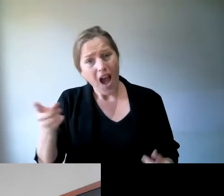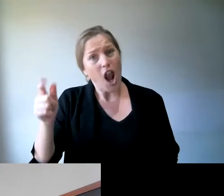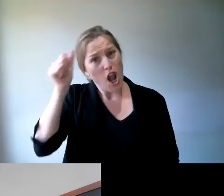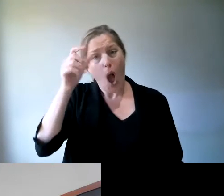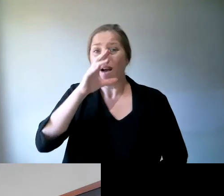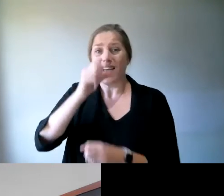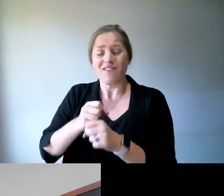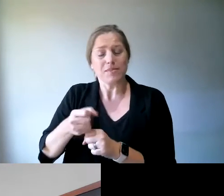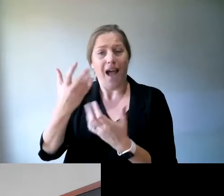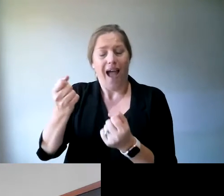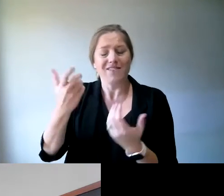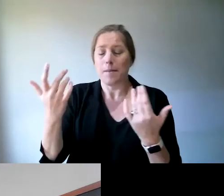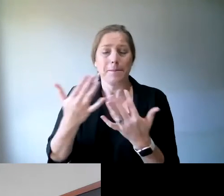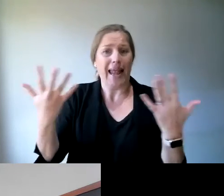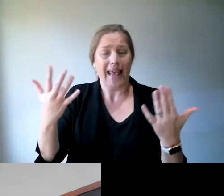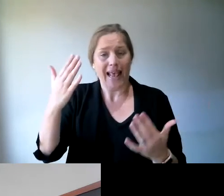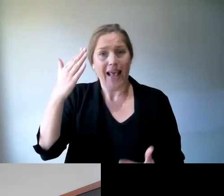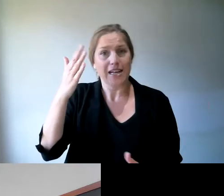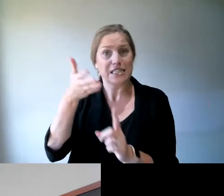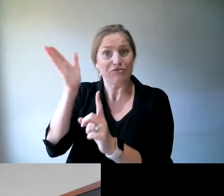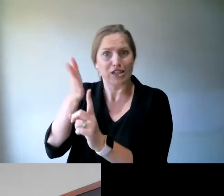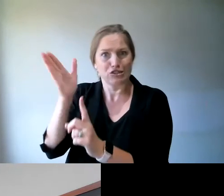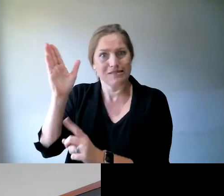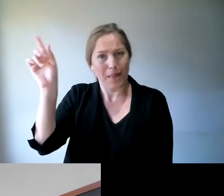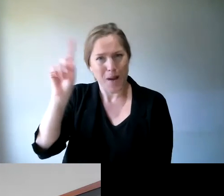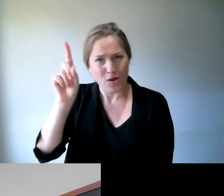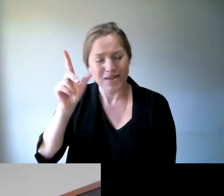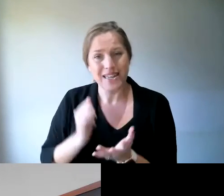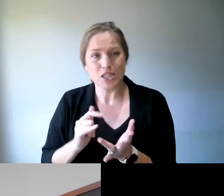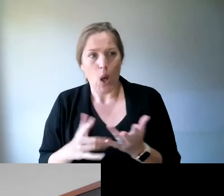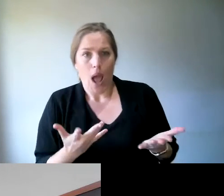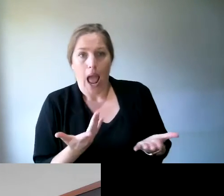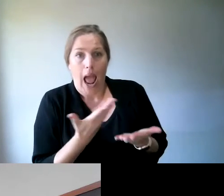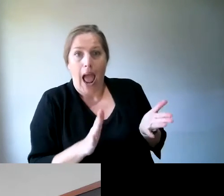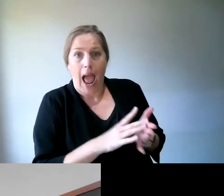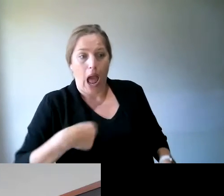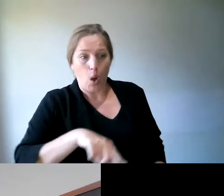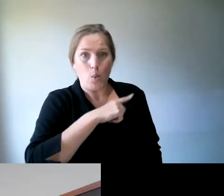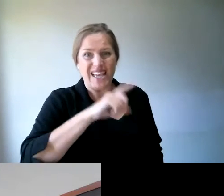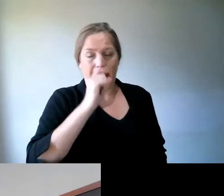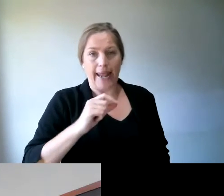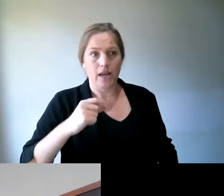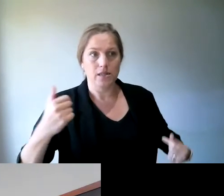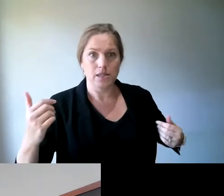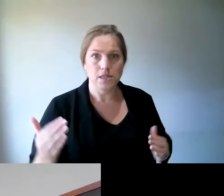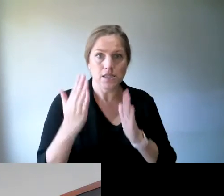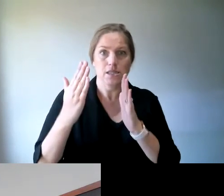be distracted by. What are some of the hot ticket items you think we're up against this year besides the ones I've already mentioned?